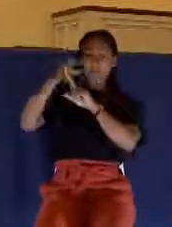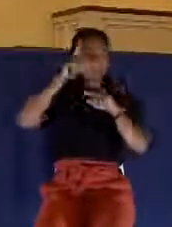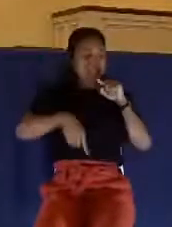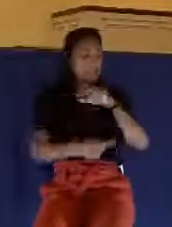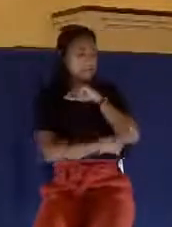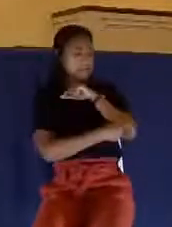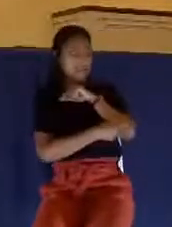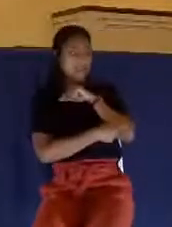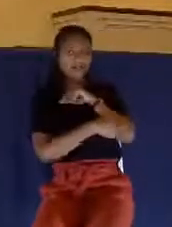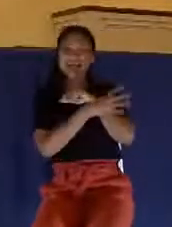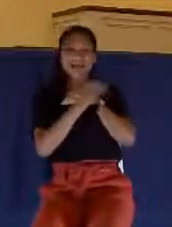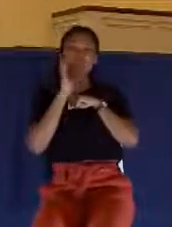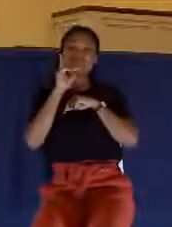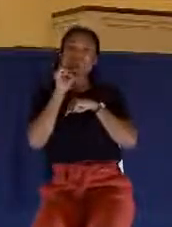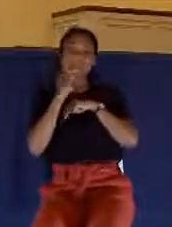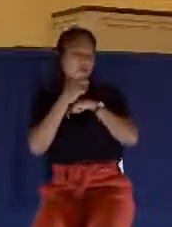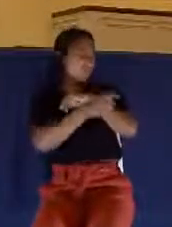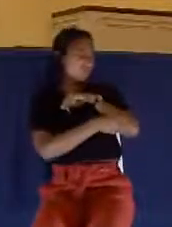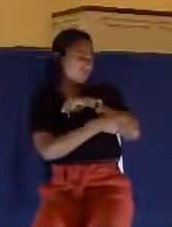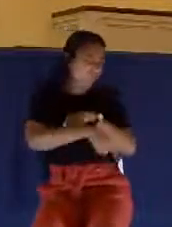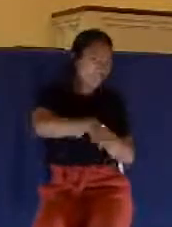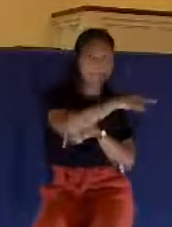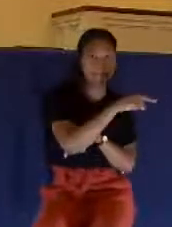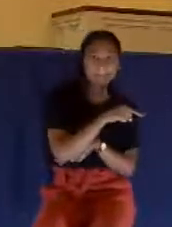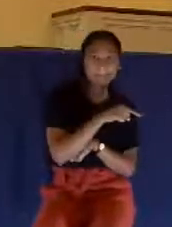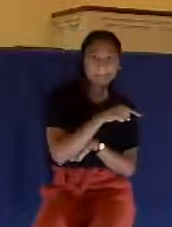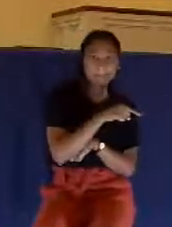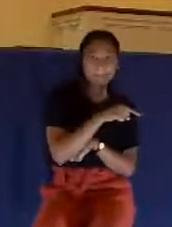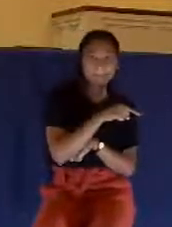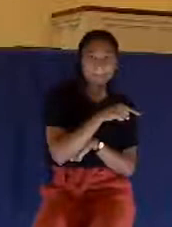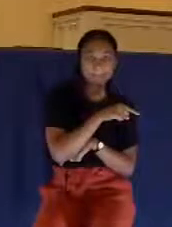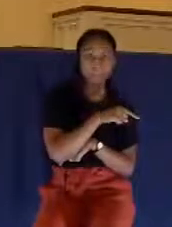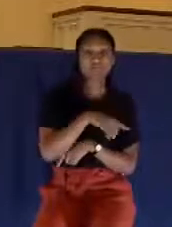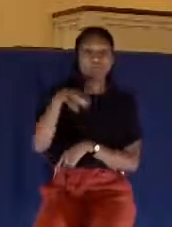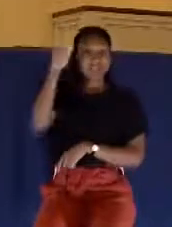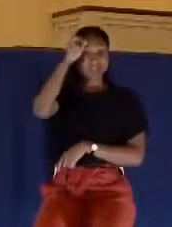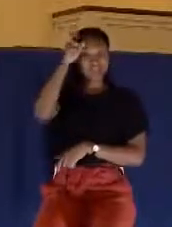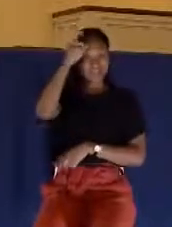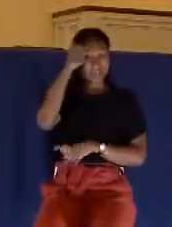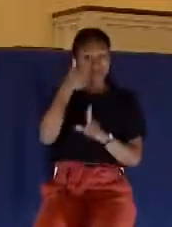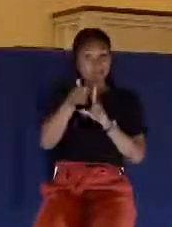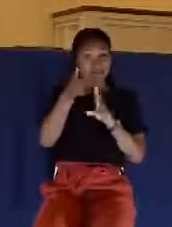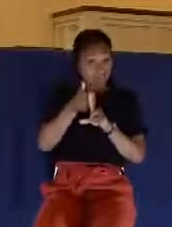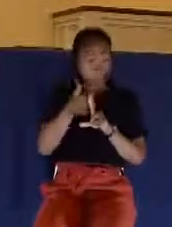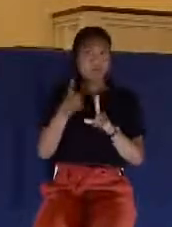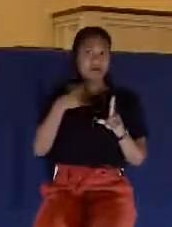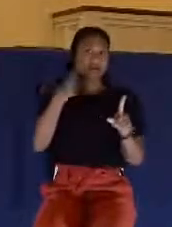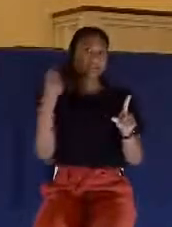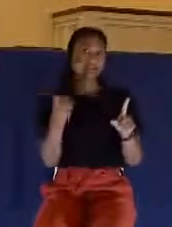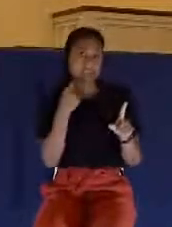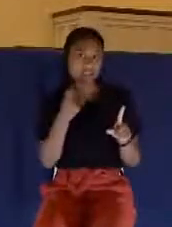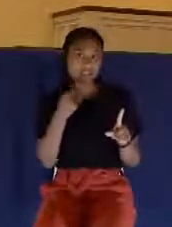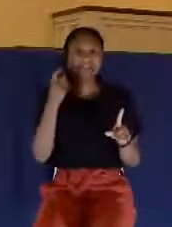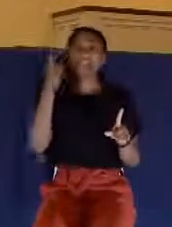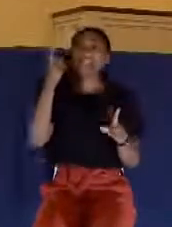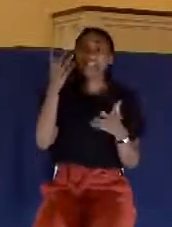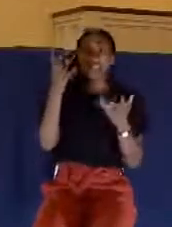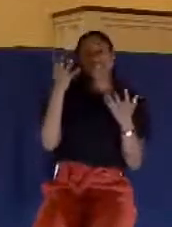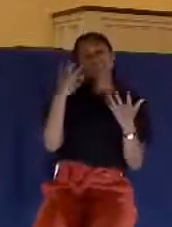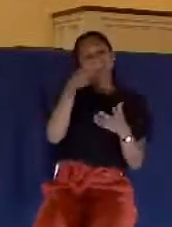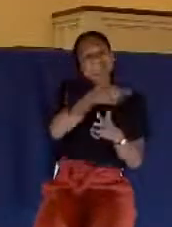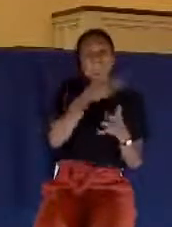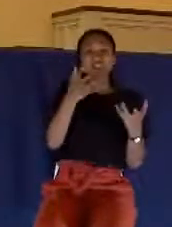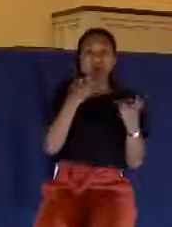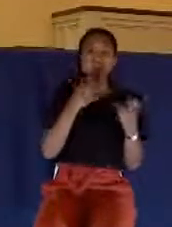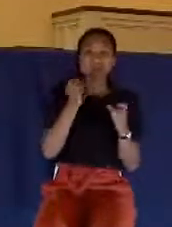to tempt others with sin or evil. Satan, who is sinful, he wants to export sin. But